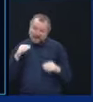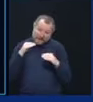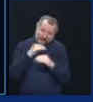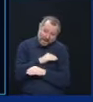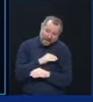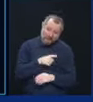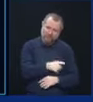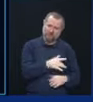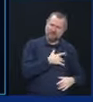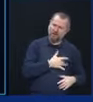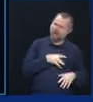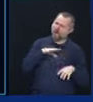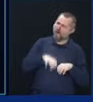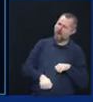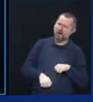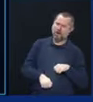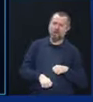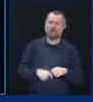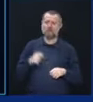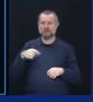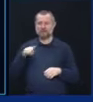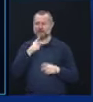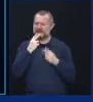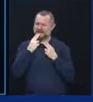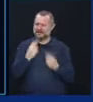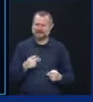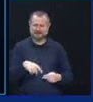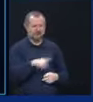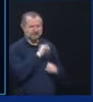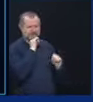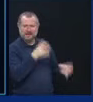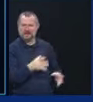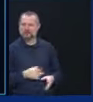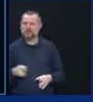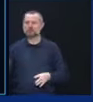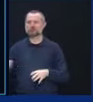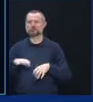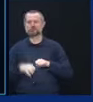people who are innocent bystanders to all of this.